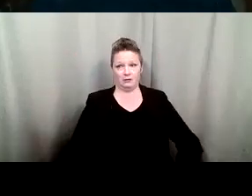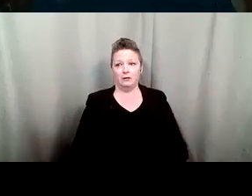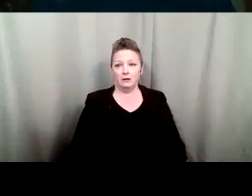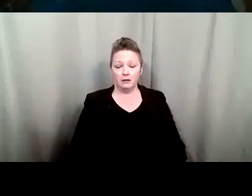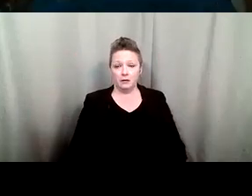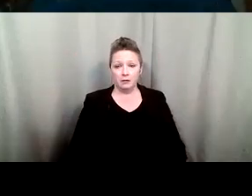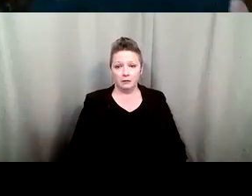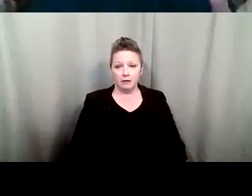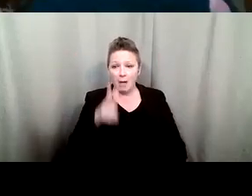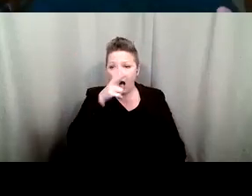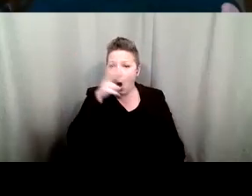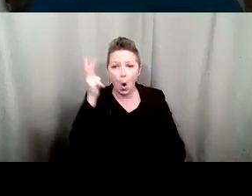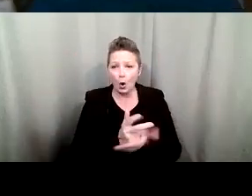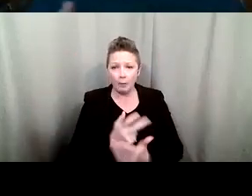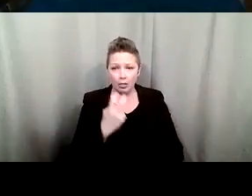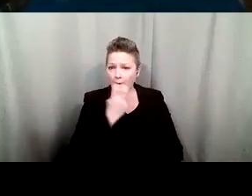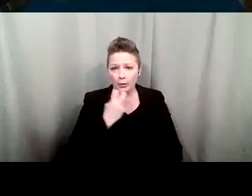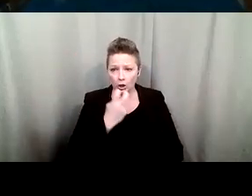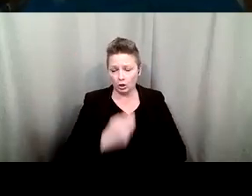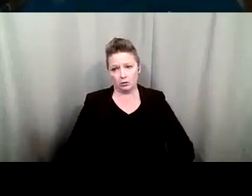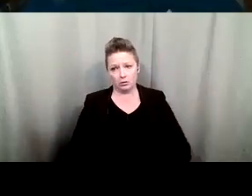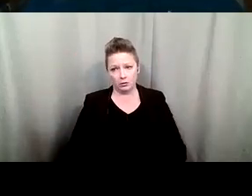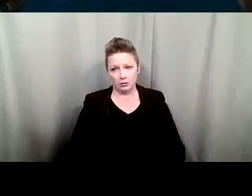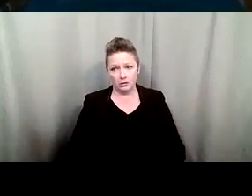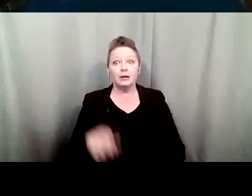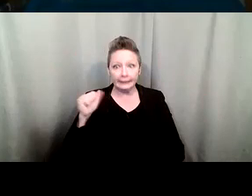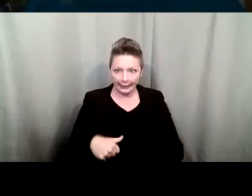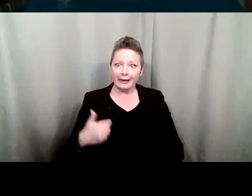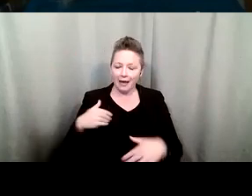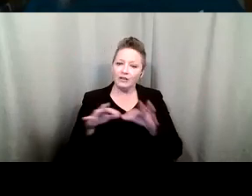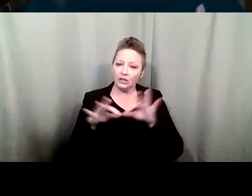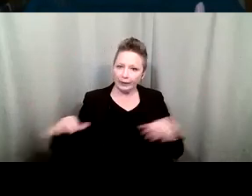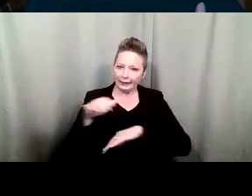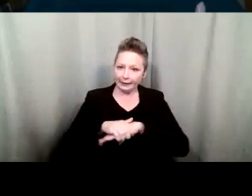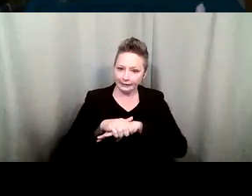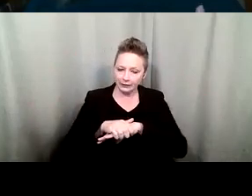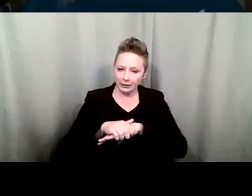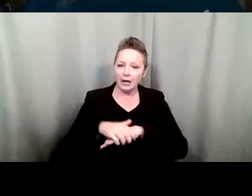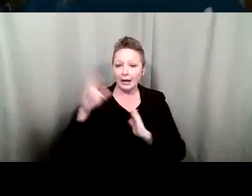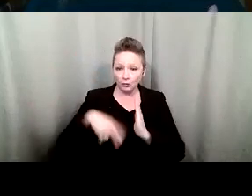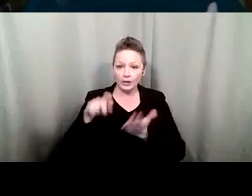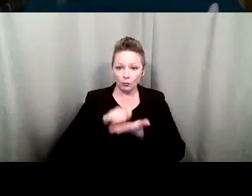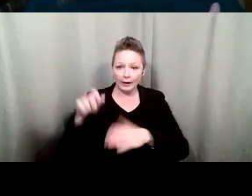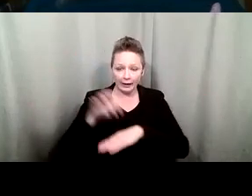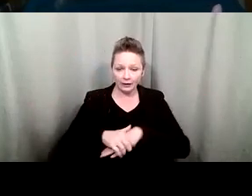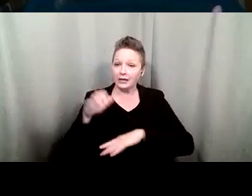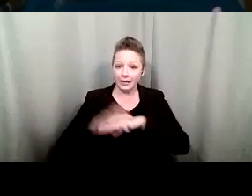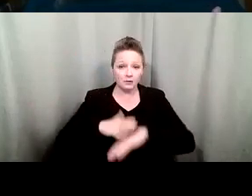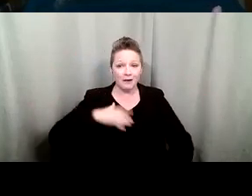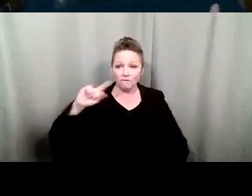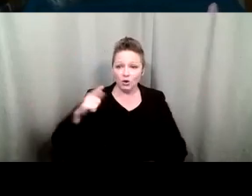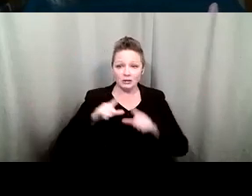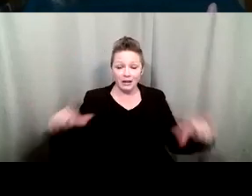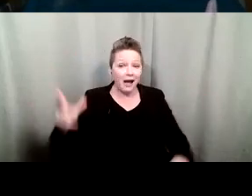horrible lip reader. Yeah. I have a degree in English. I can read and write English. English is my first language. I've heard those